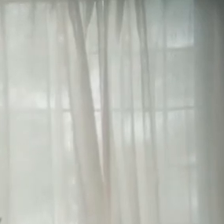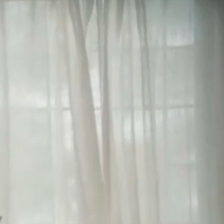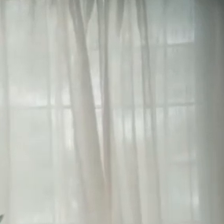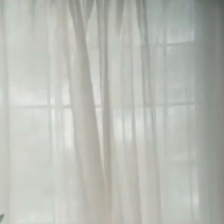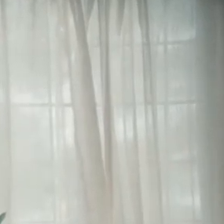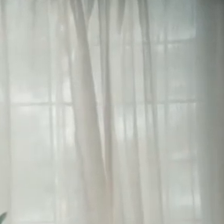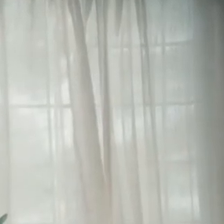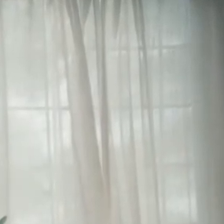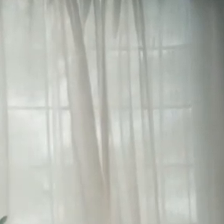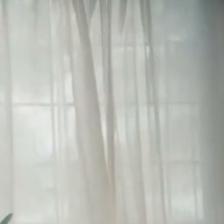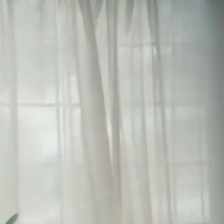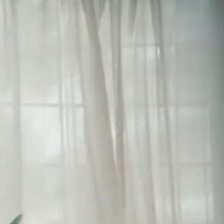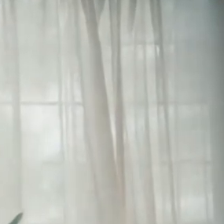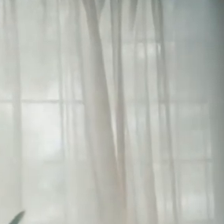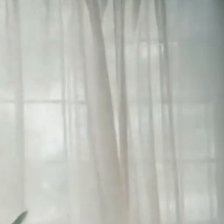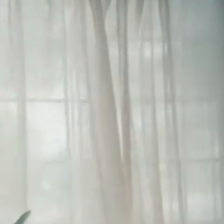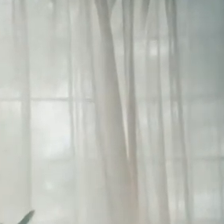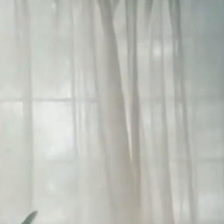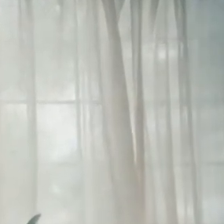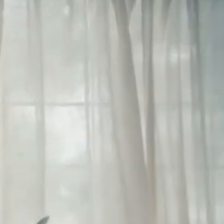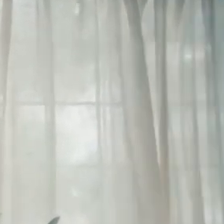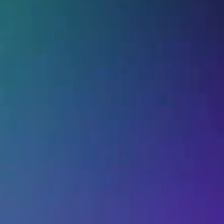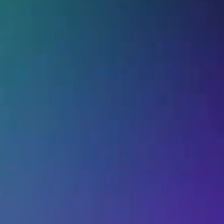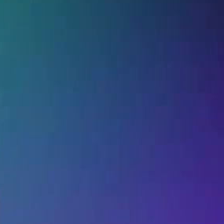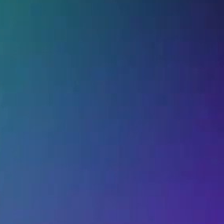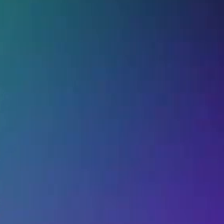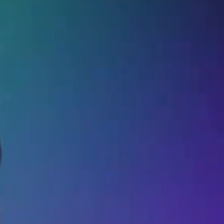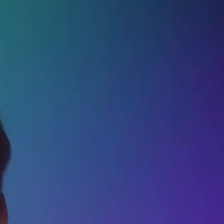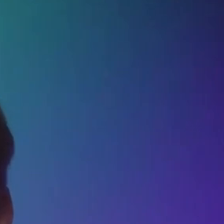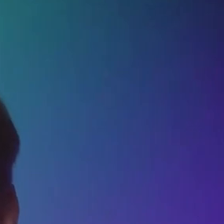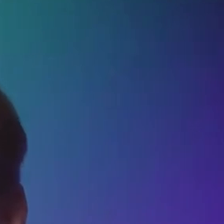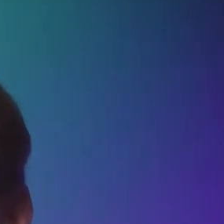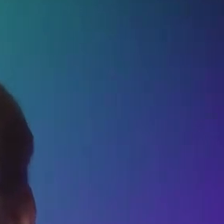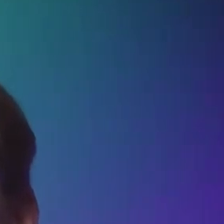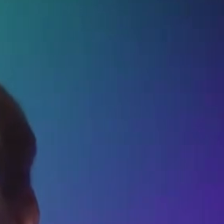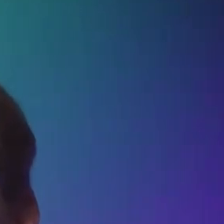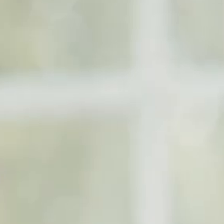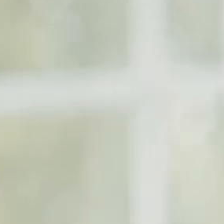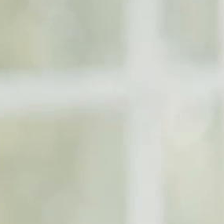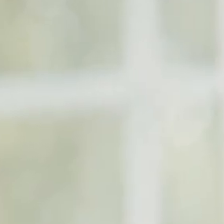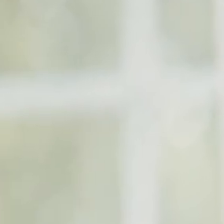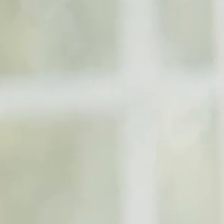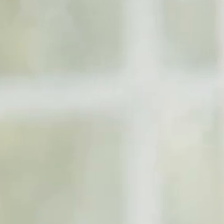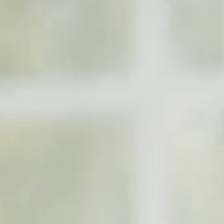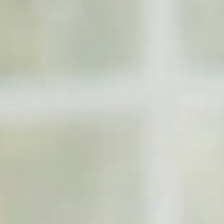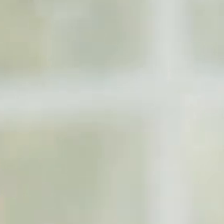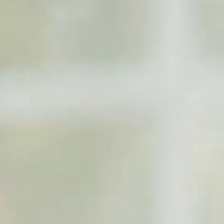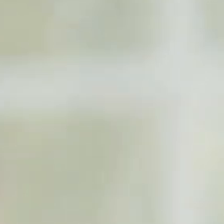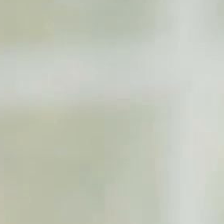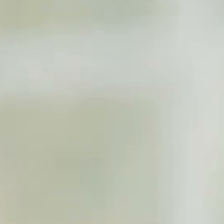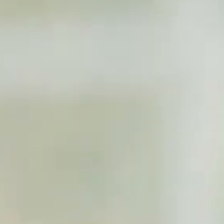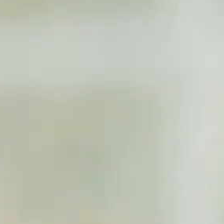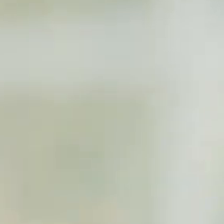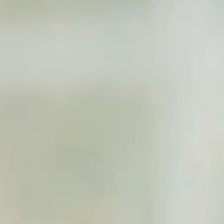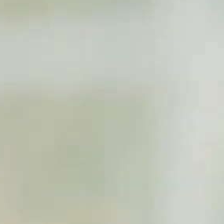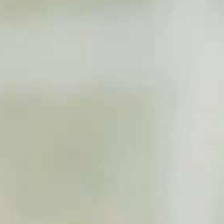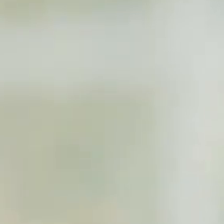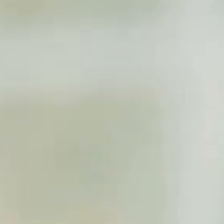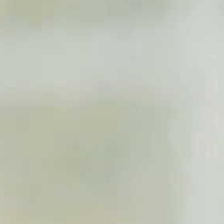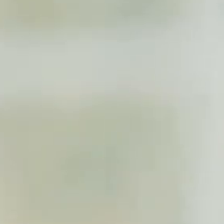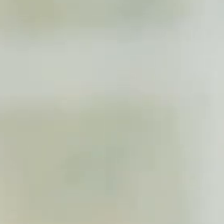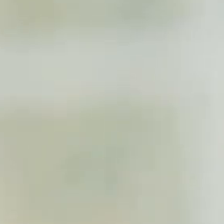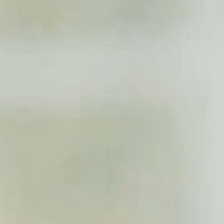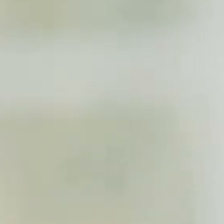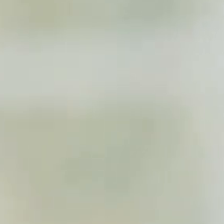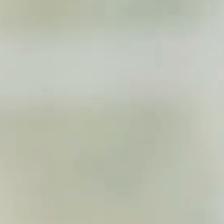vision started to go. I couldn't see the screen anymore. And I just, I just stopped. My friends were like, Nick, what's going on? I was like, what happened to Nicky